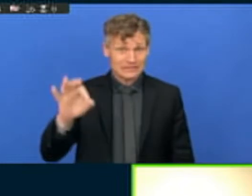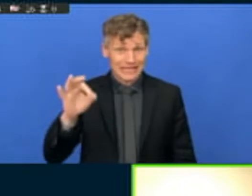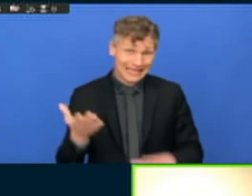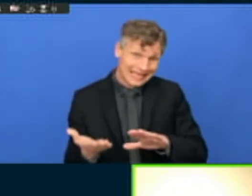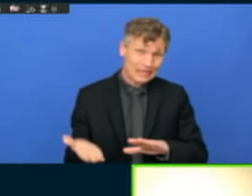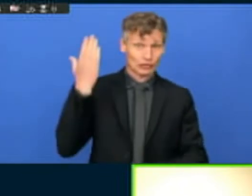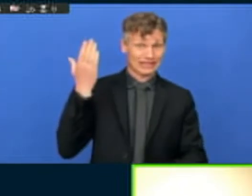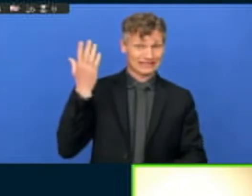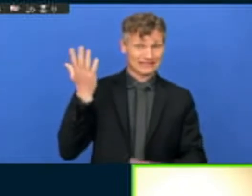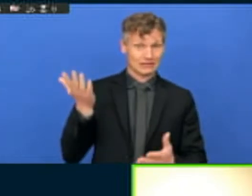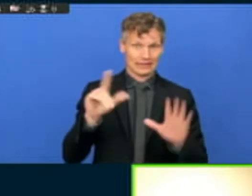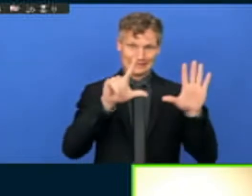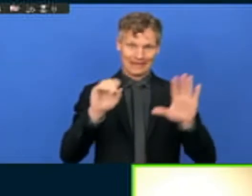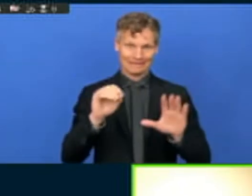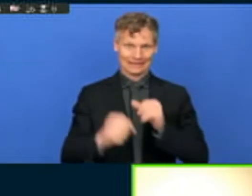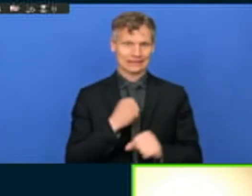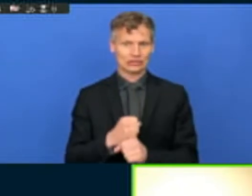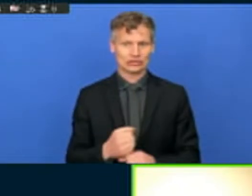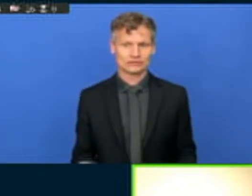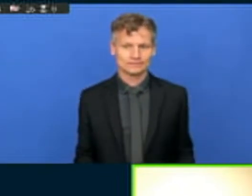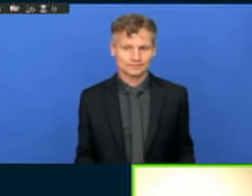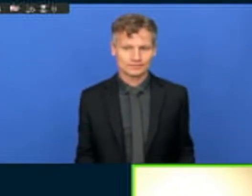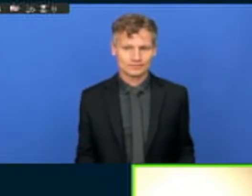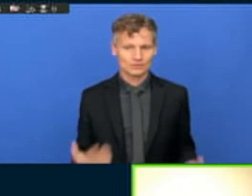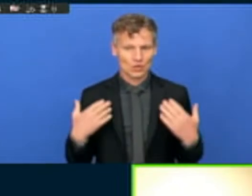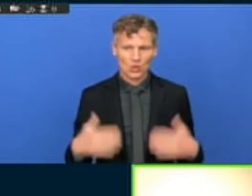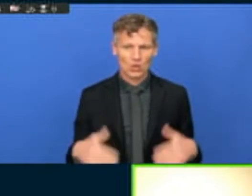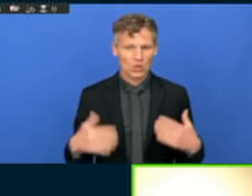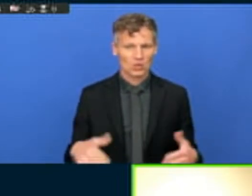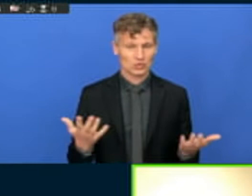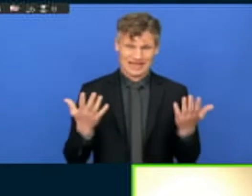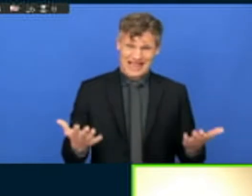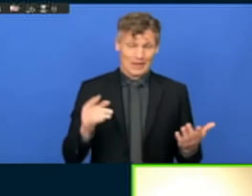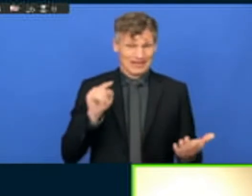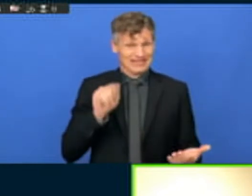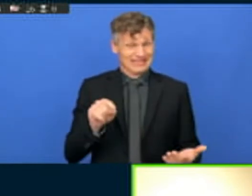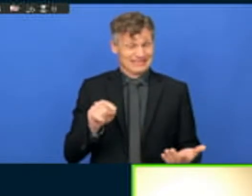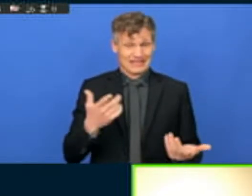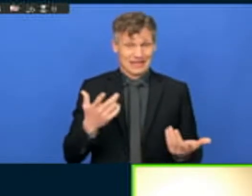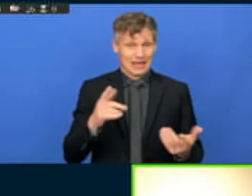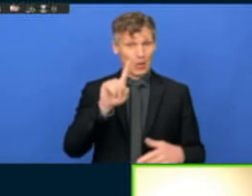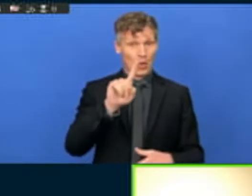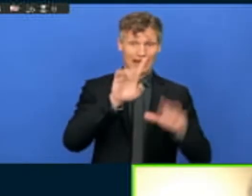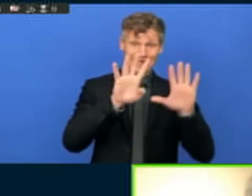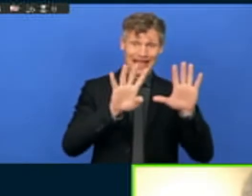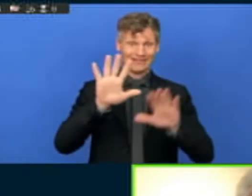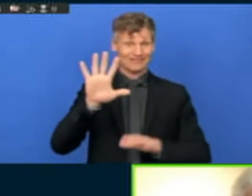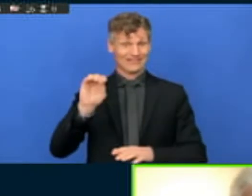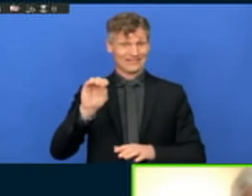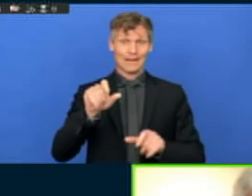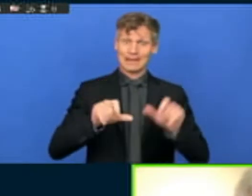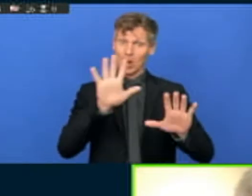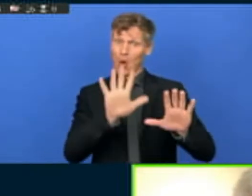the original population in 1950, urban population, is now added every year to the